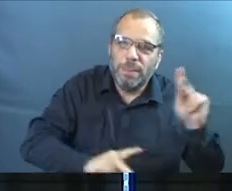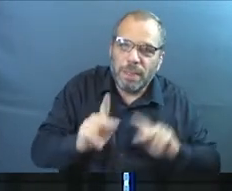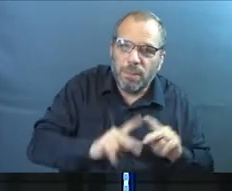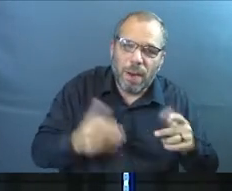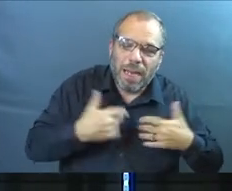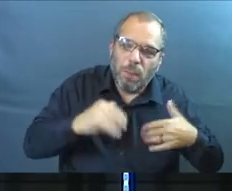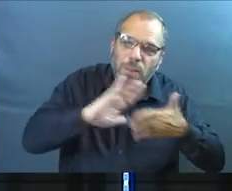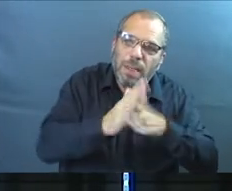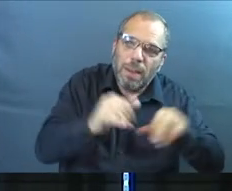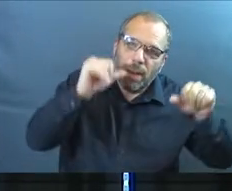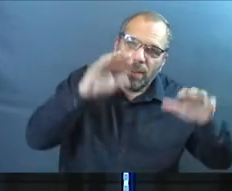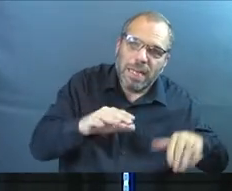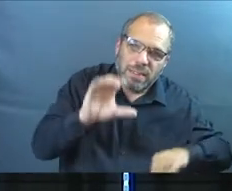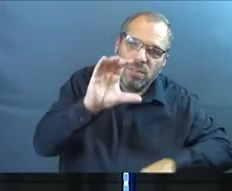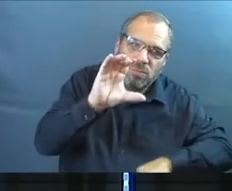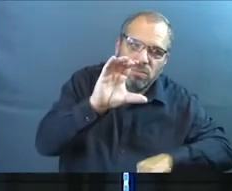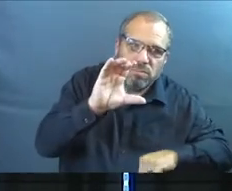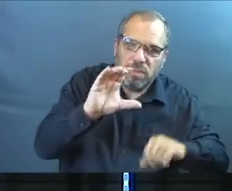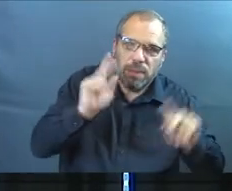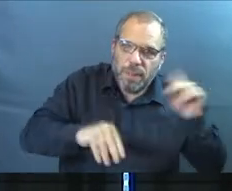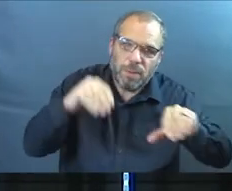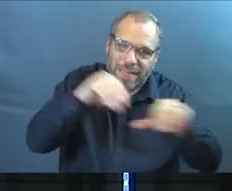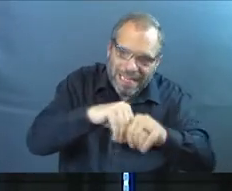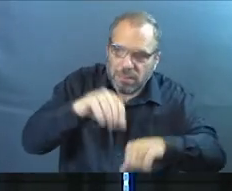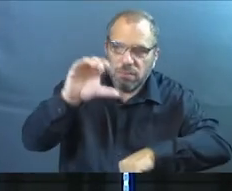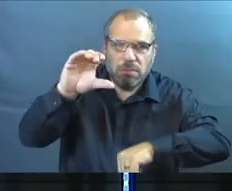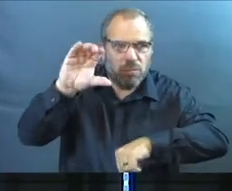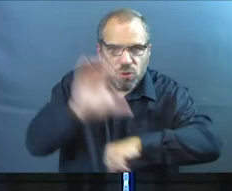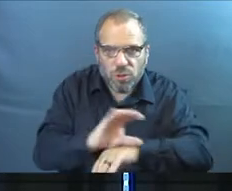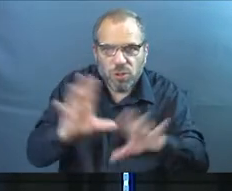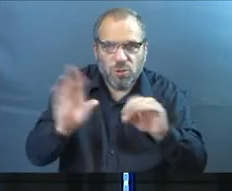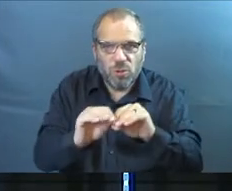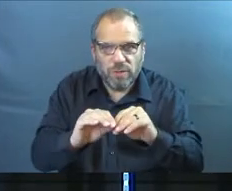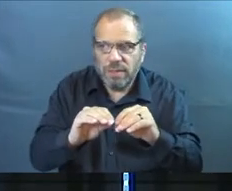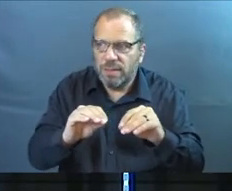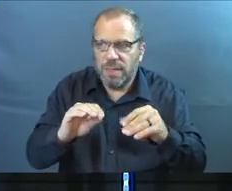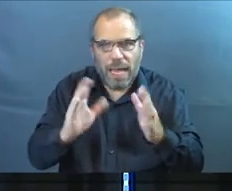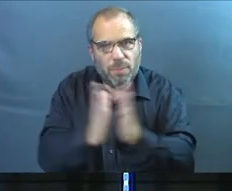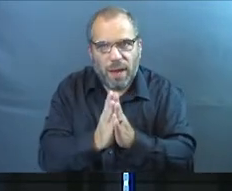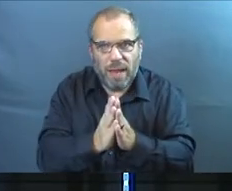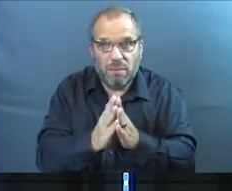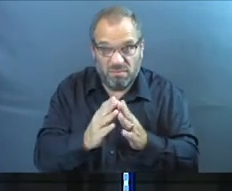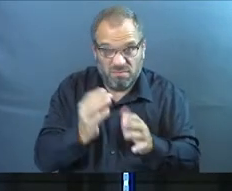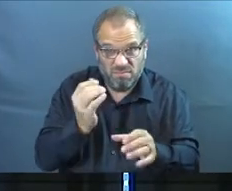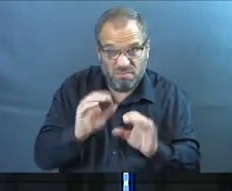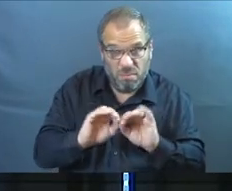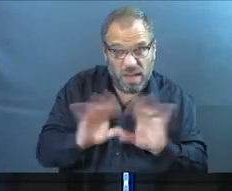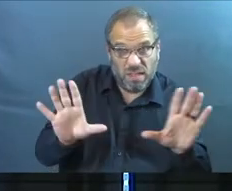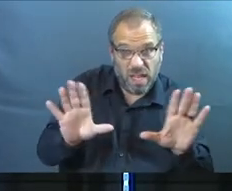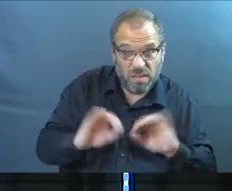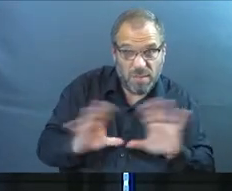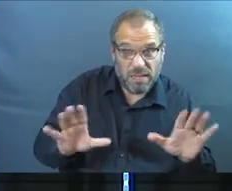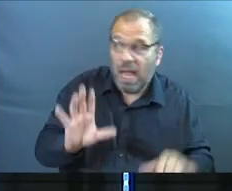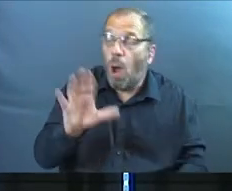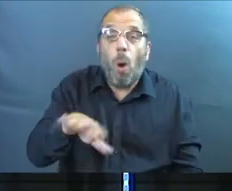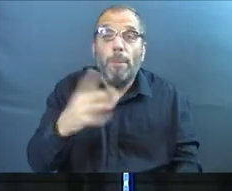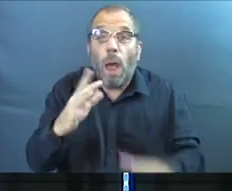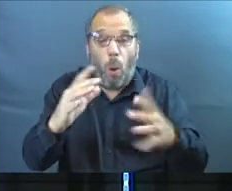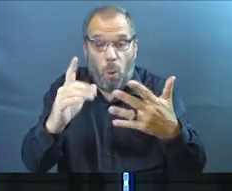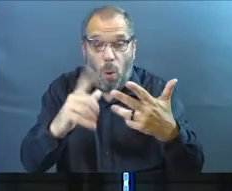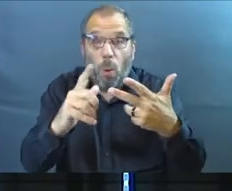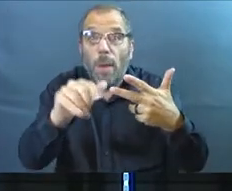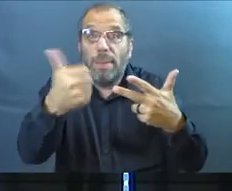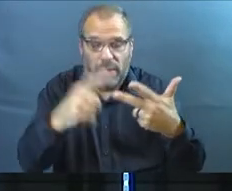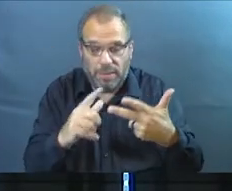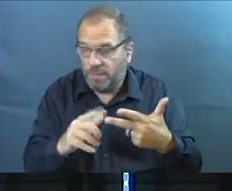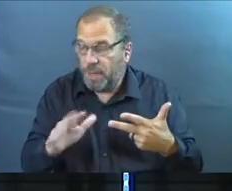blessing to somebody and I'm going to minister to somebody and pray for somebody. Does that make sense? Maybe consider that. Maybe another step for